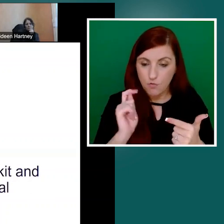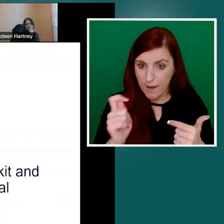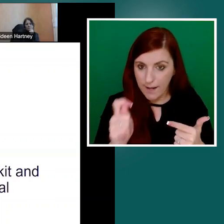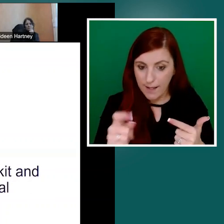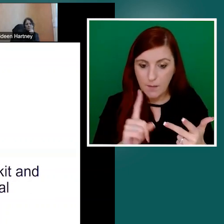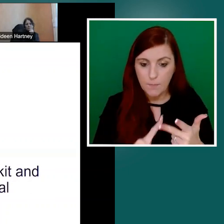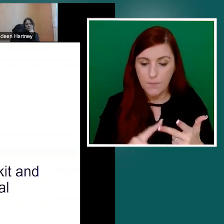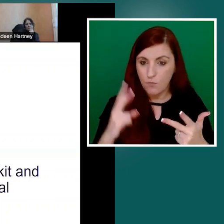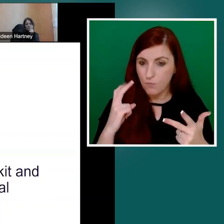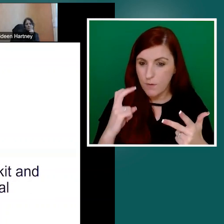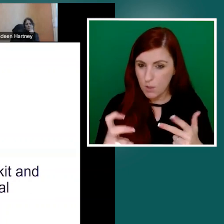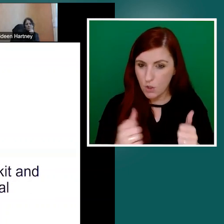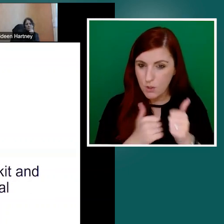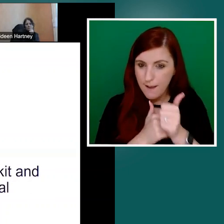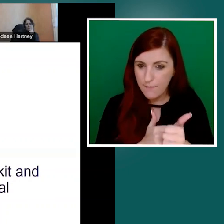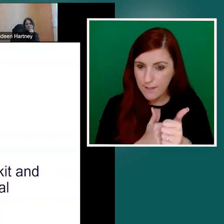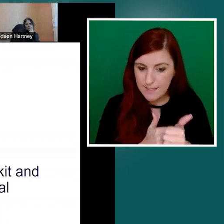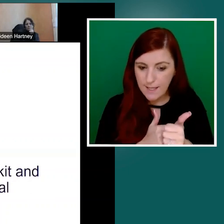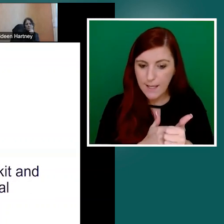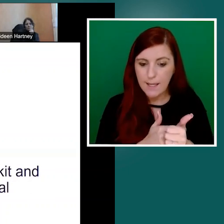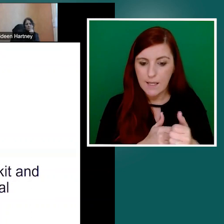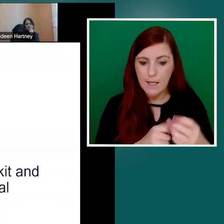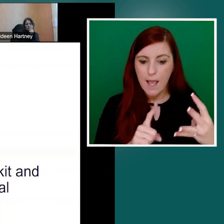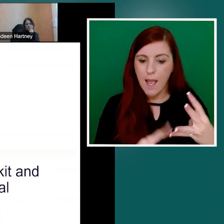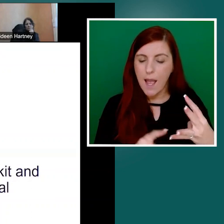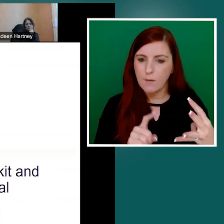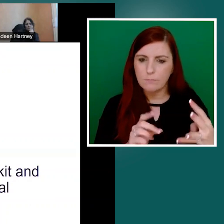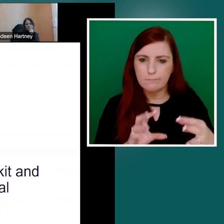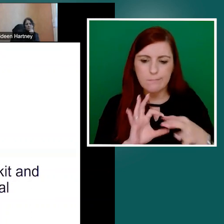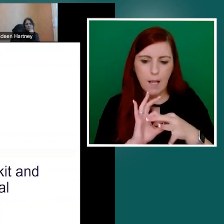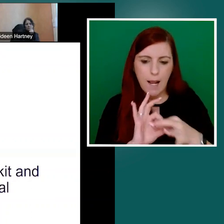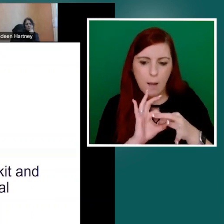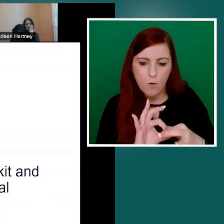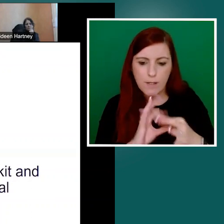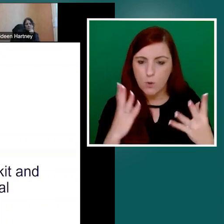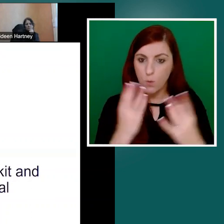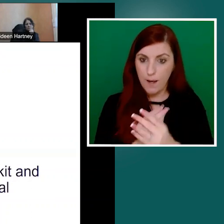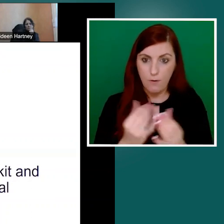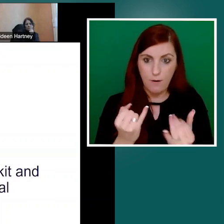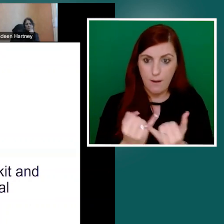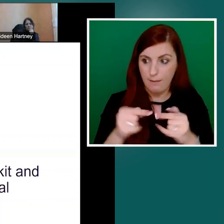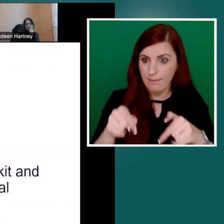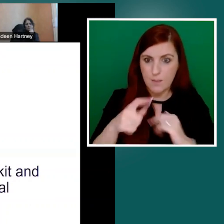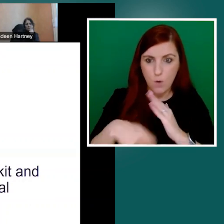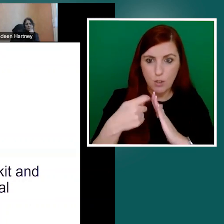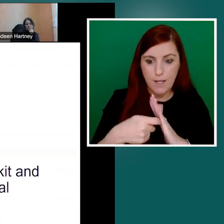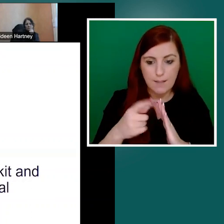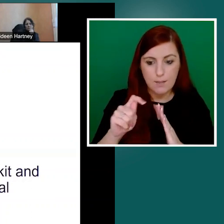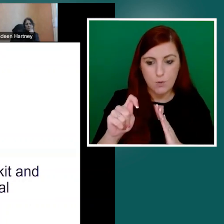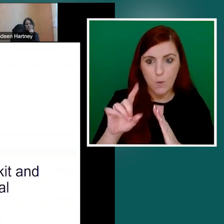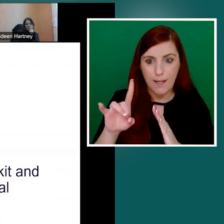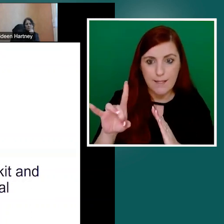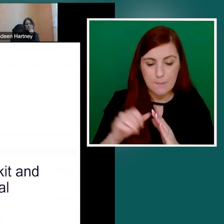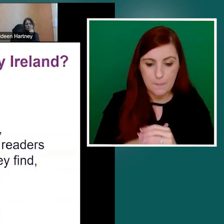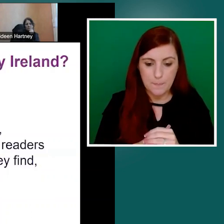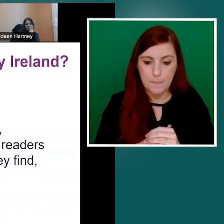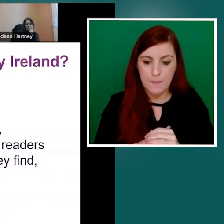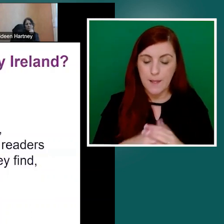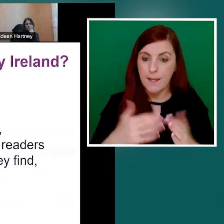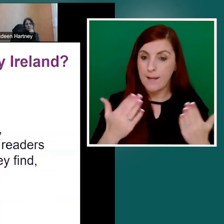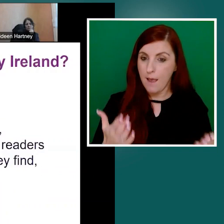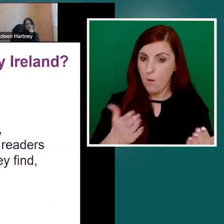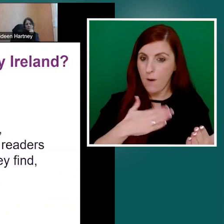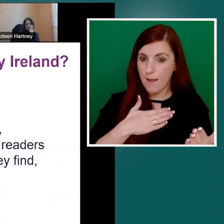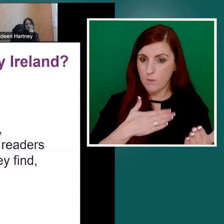as this toolkit. So what I'd like to do now is maybe just for those of you who aren't familiar with plain English or haven't had an